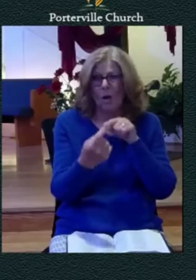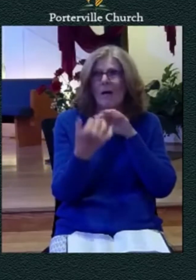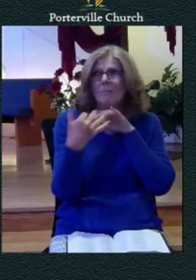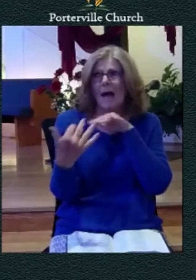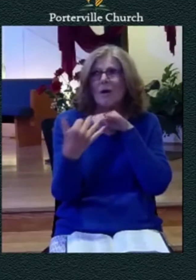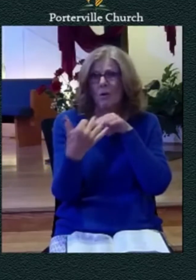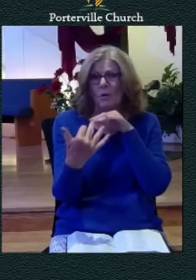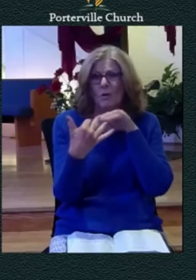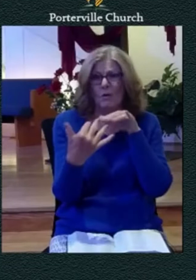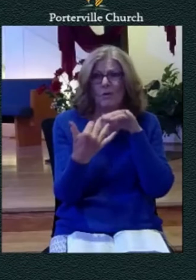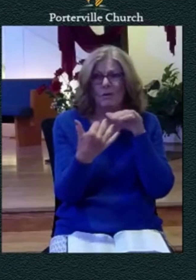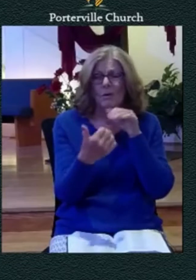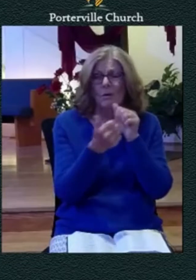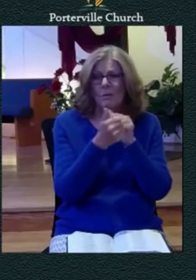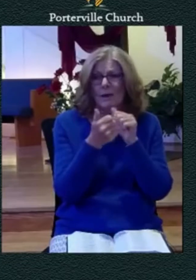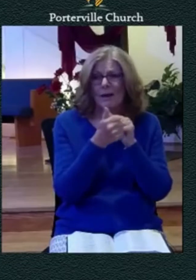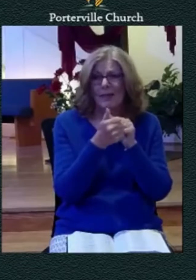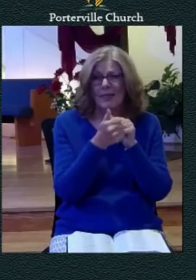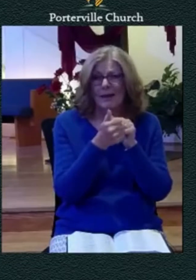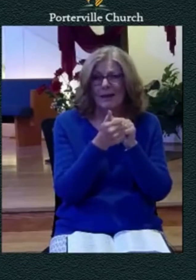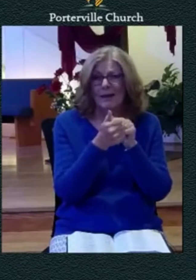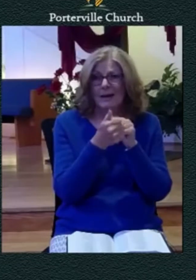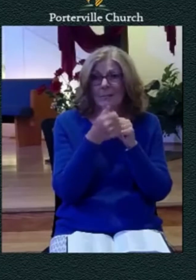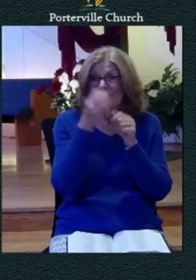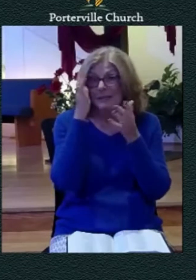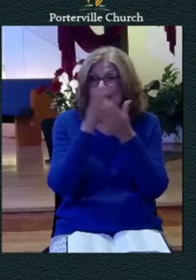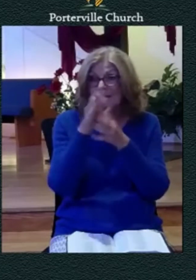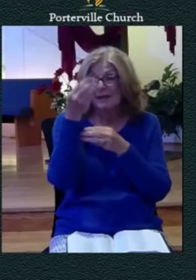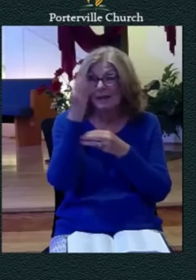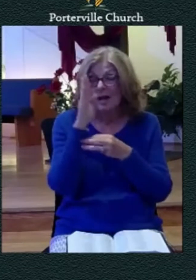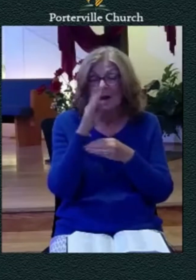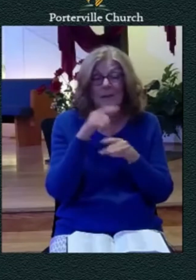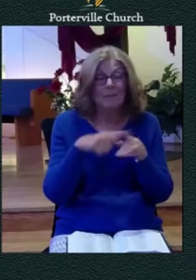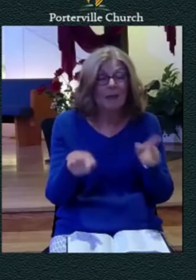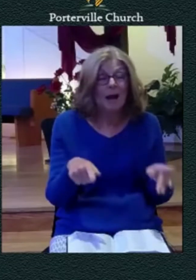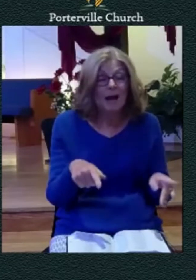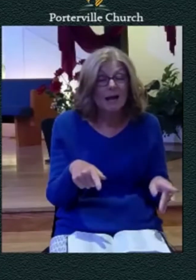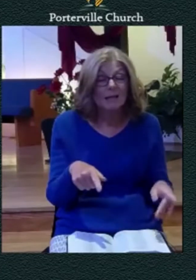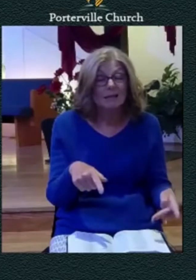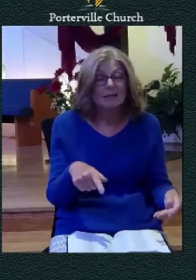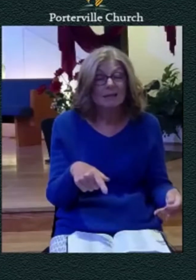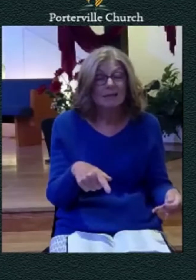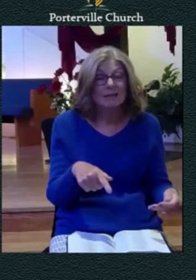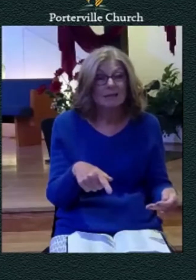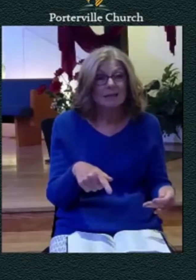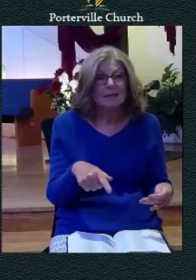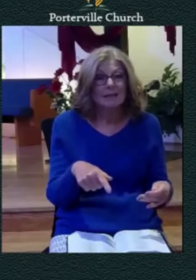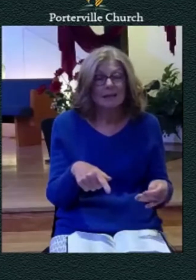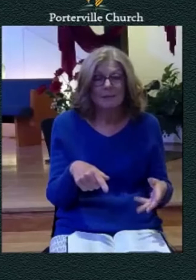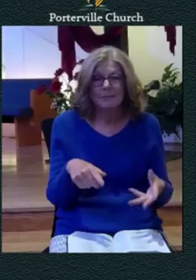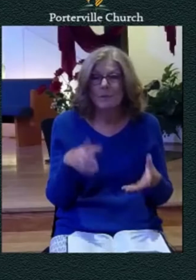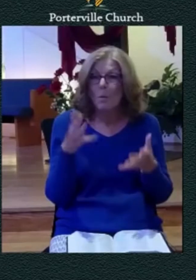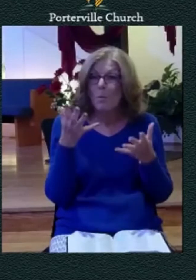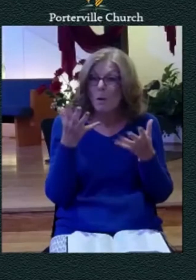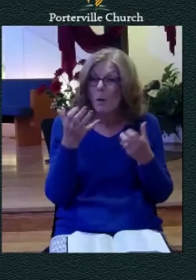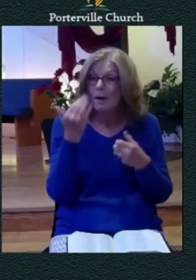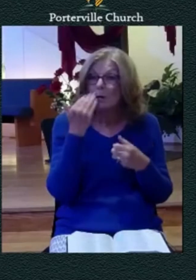but of course then again the great thing that we want to know is how are we to come out from such a place